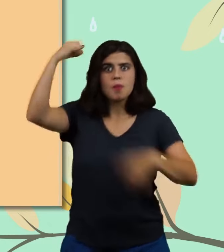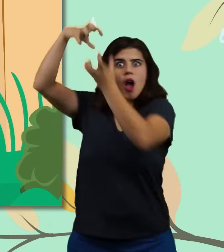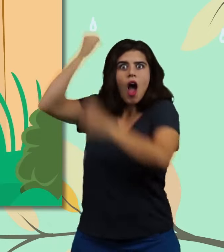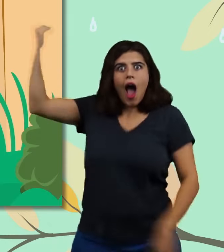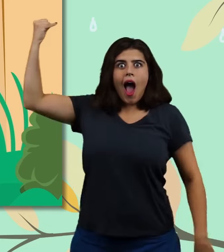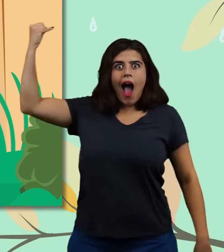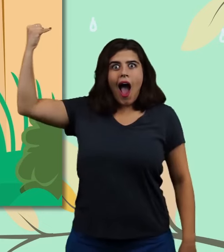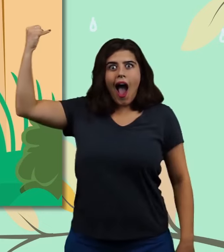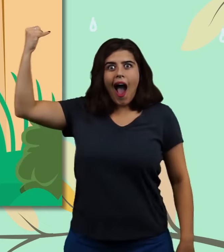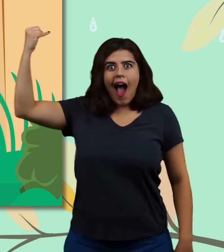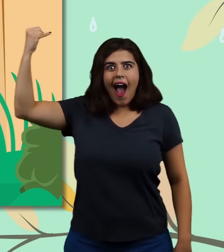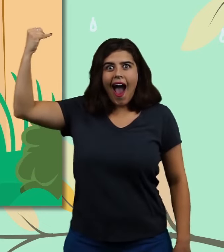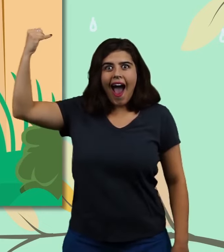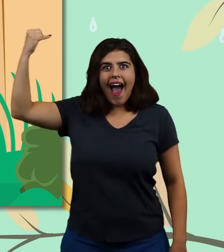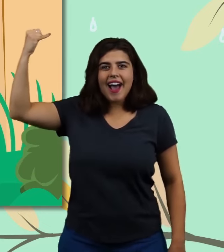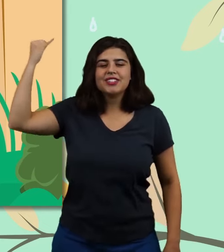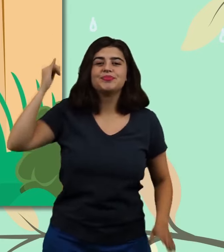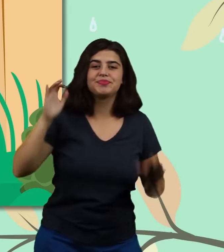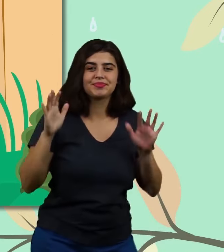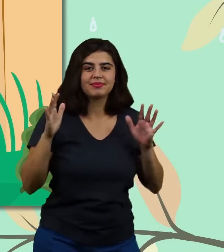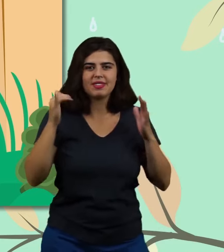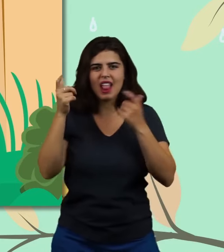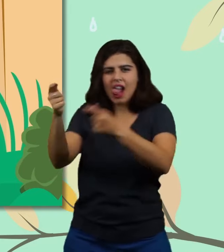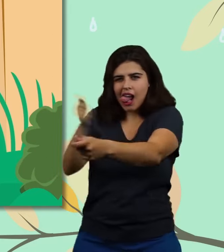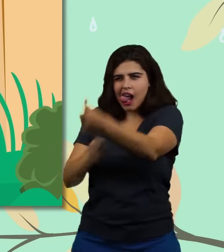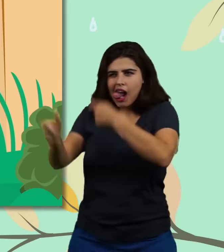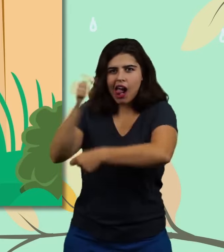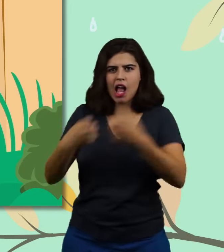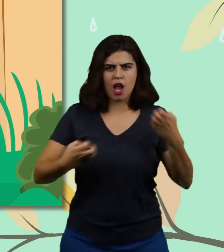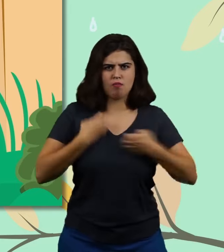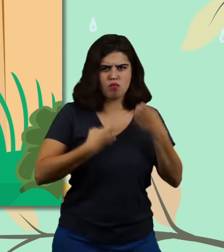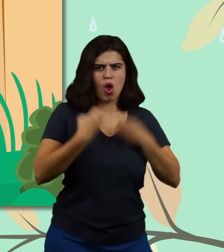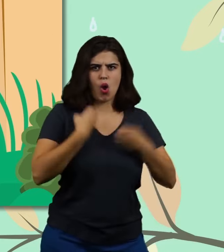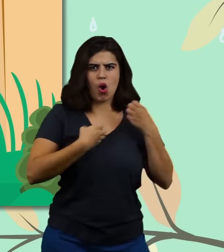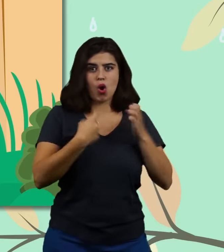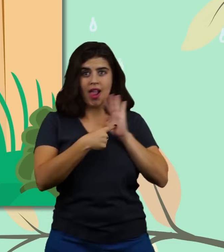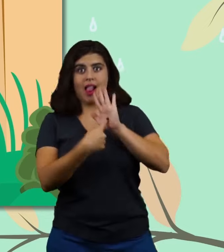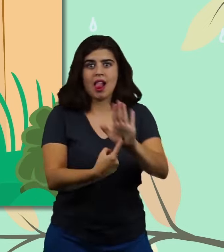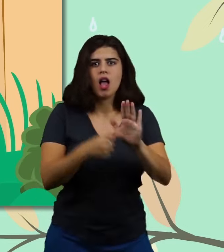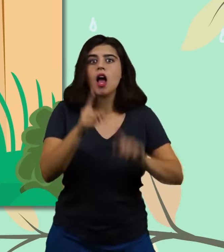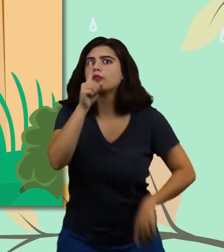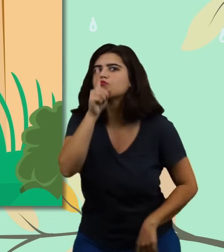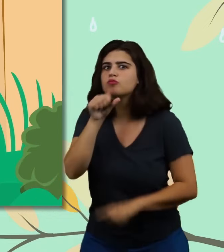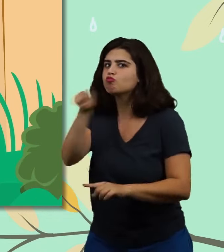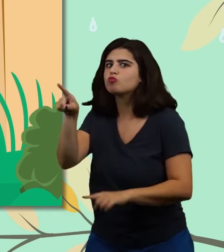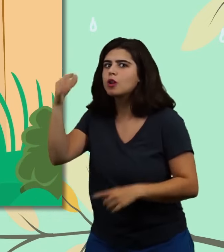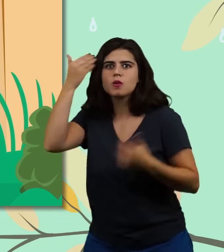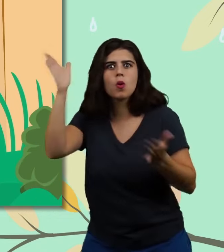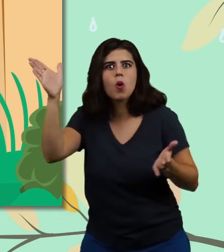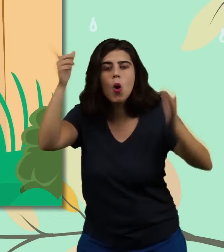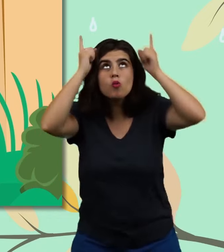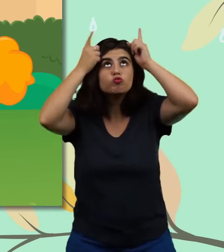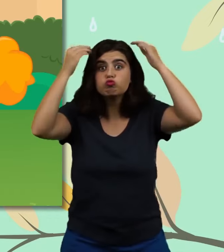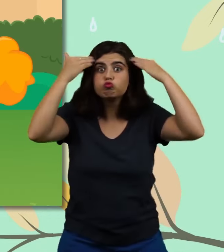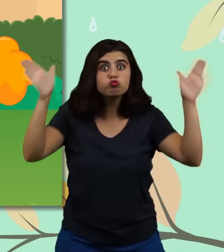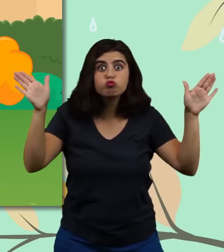pops has an idea to make the photos work provoke groovy's emotions but shh it's better that groovy